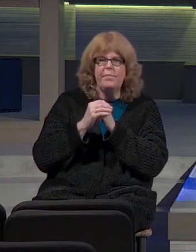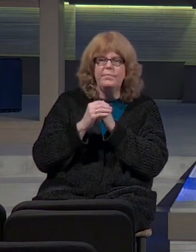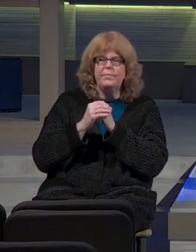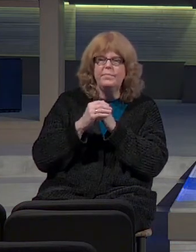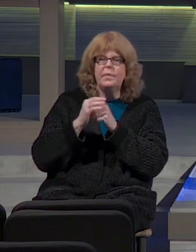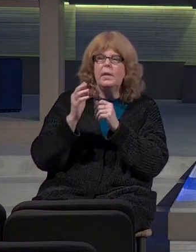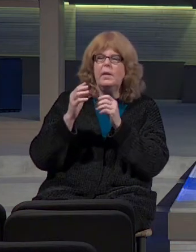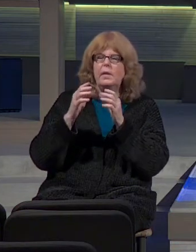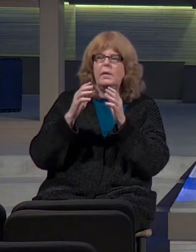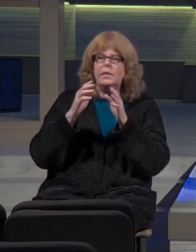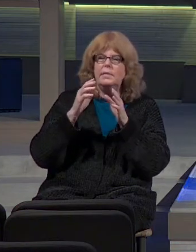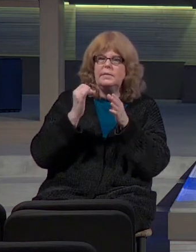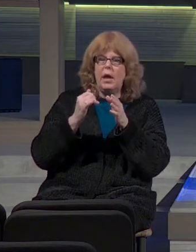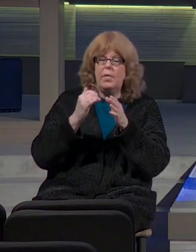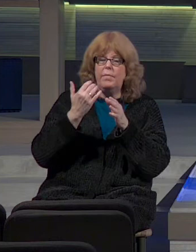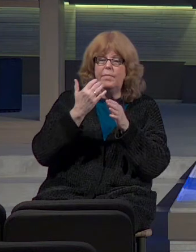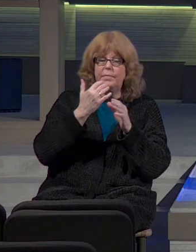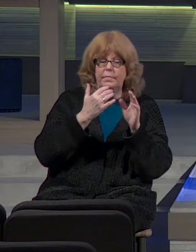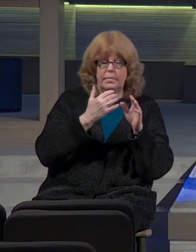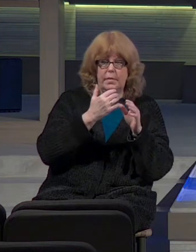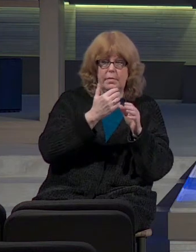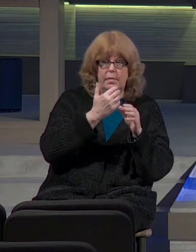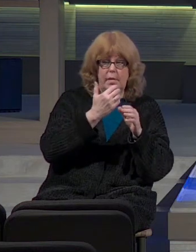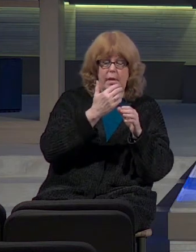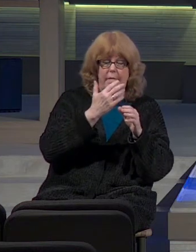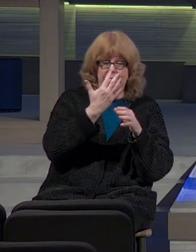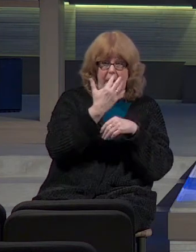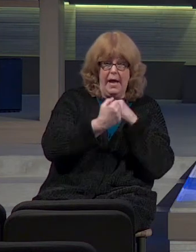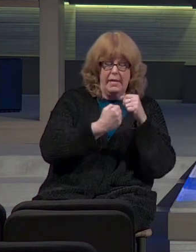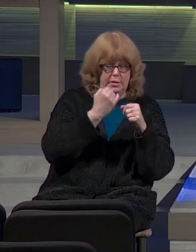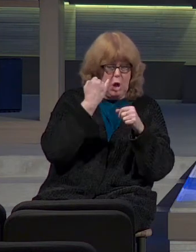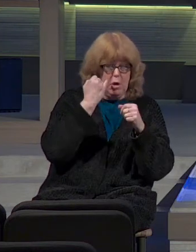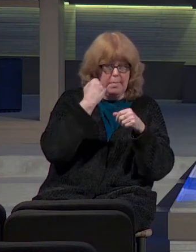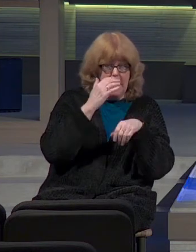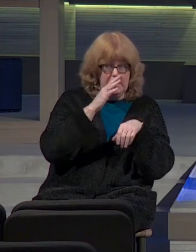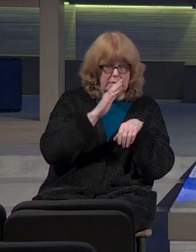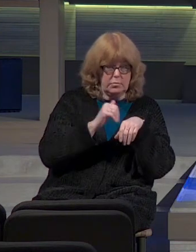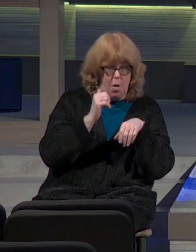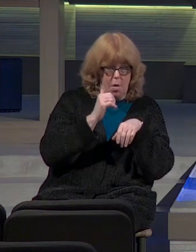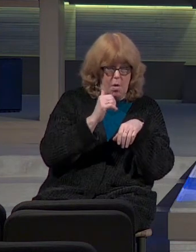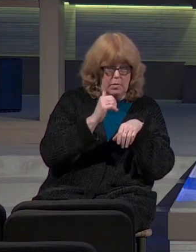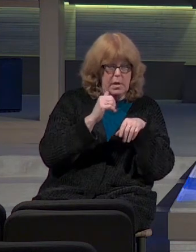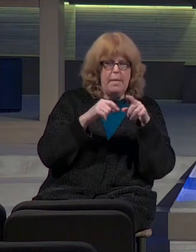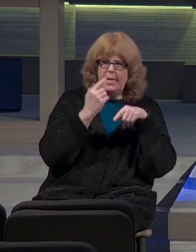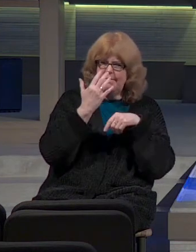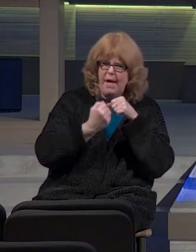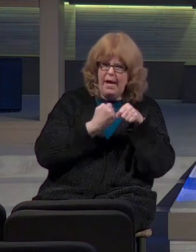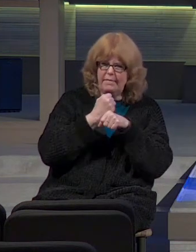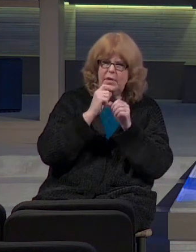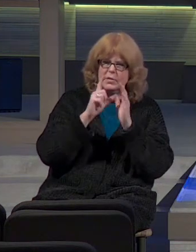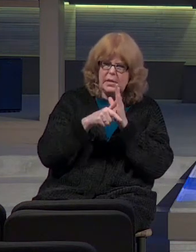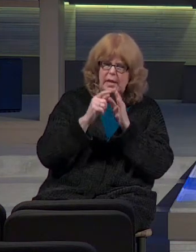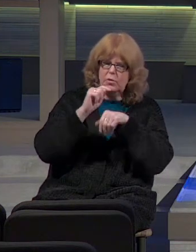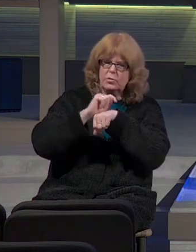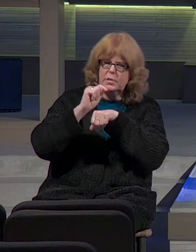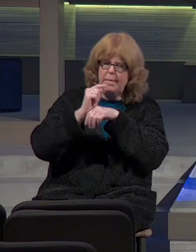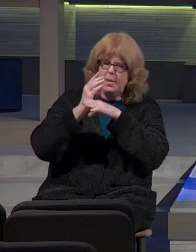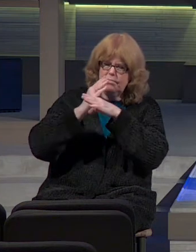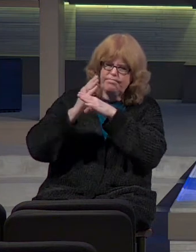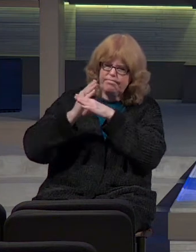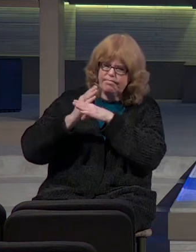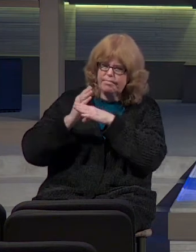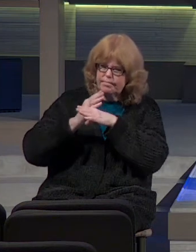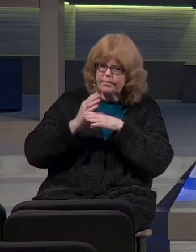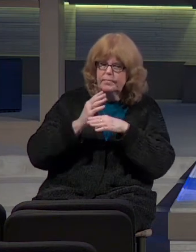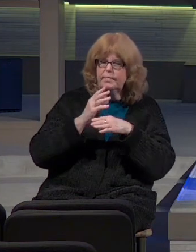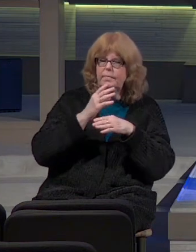Read into that now. Five years after Jeremiah's call, the temple is being remodeled, and look